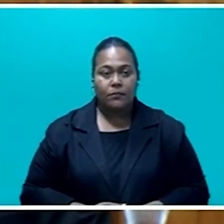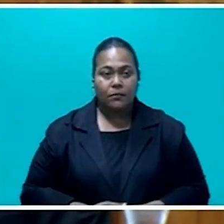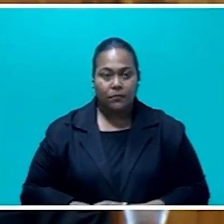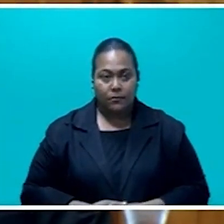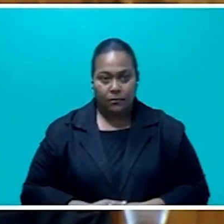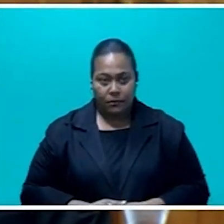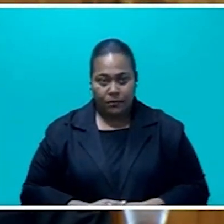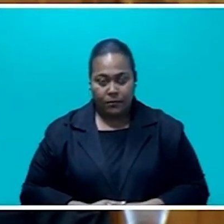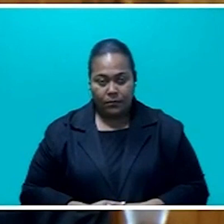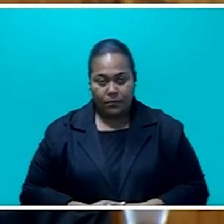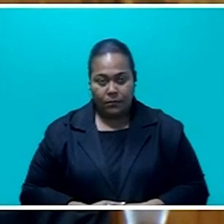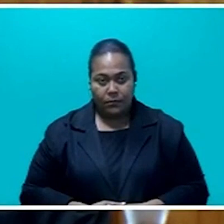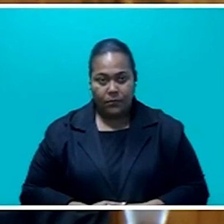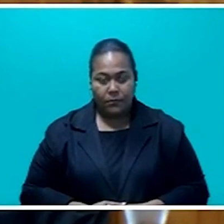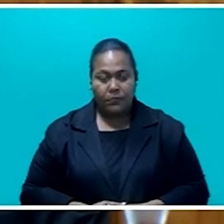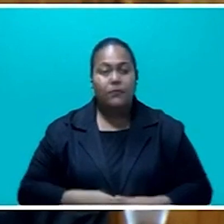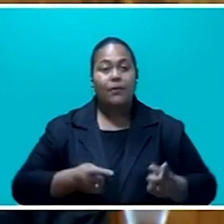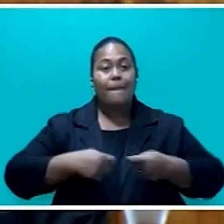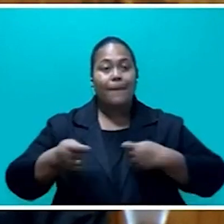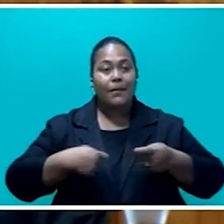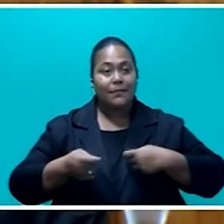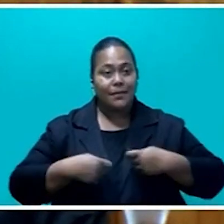The marketing spend, Honorable Speaker, is the,